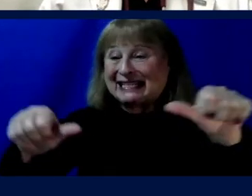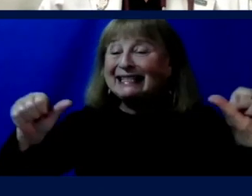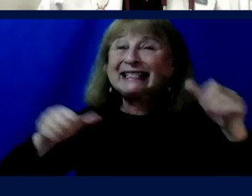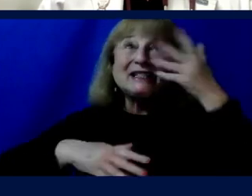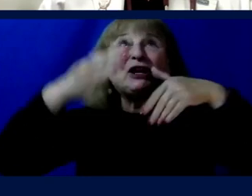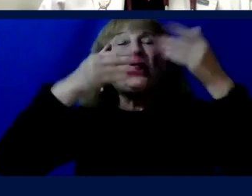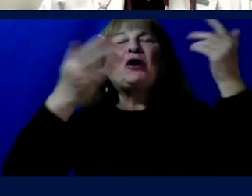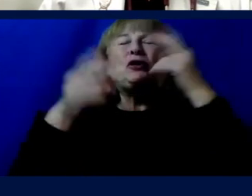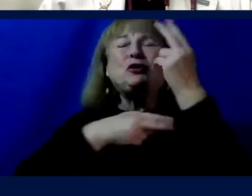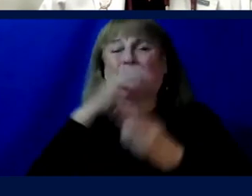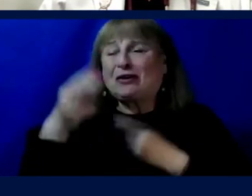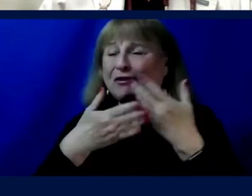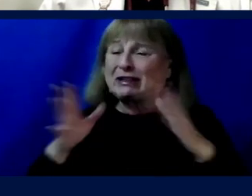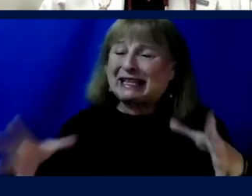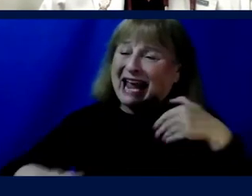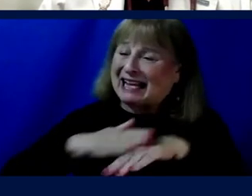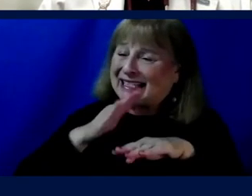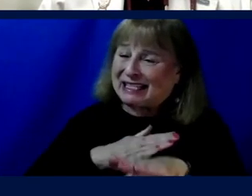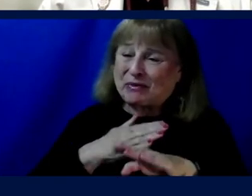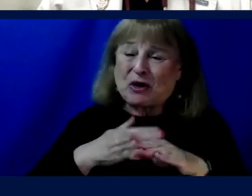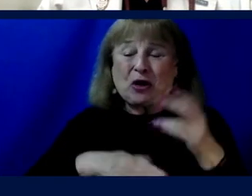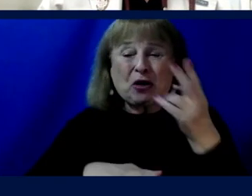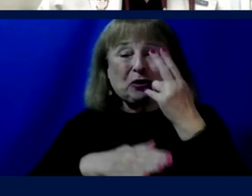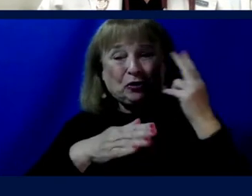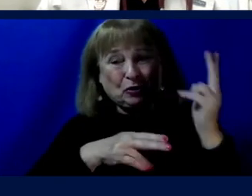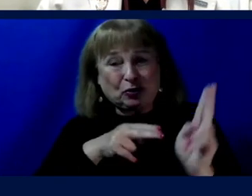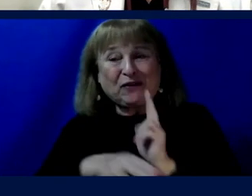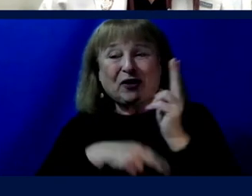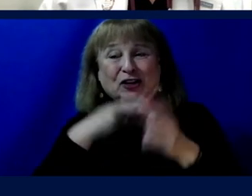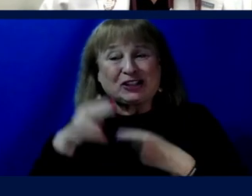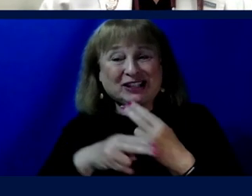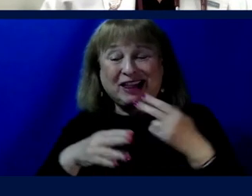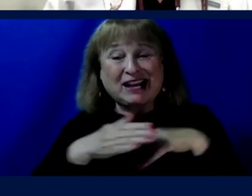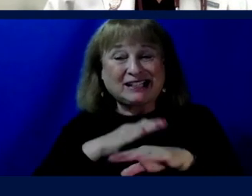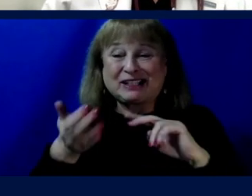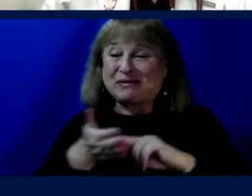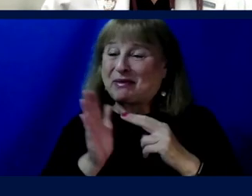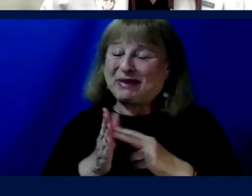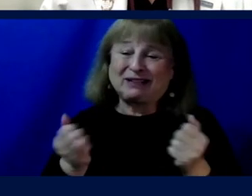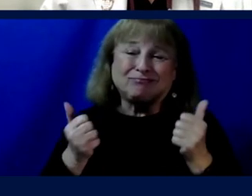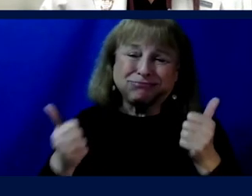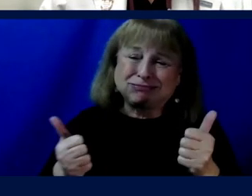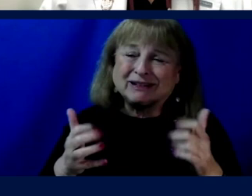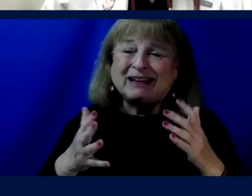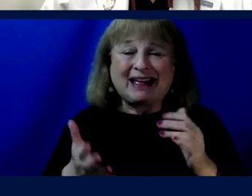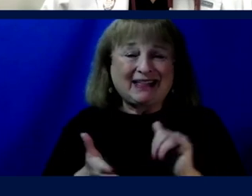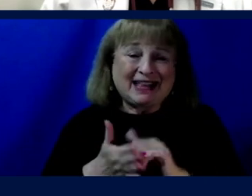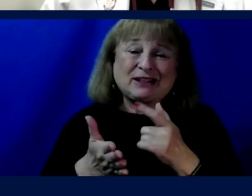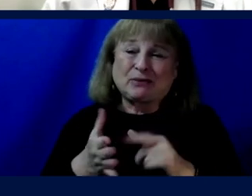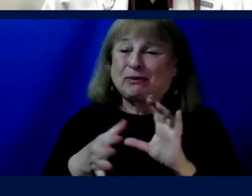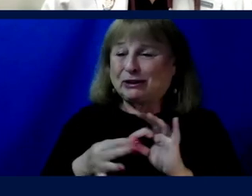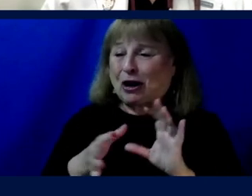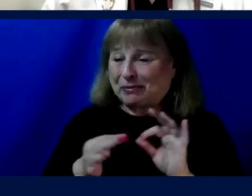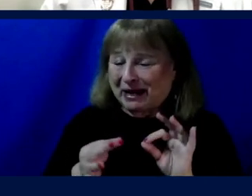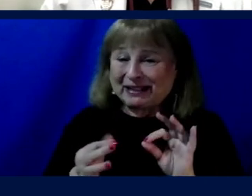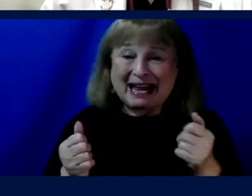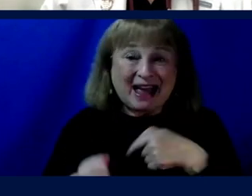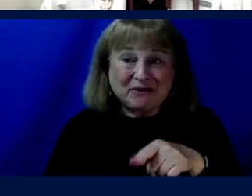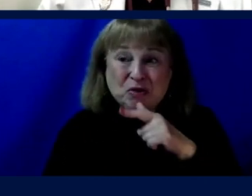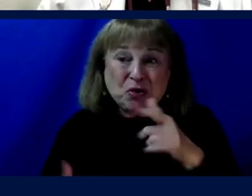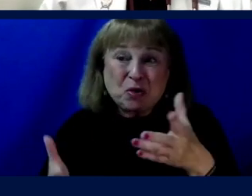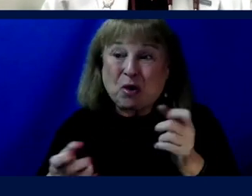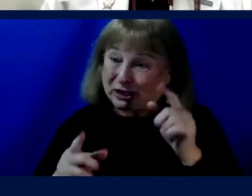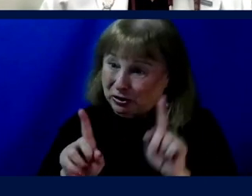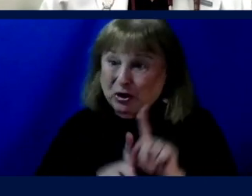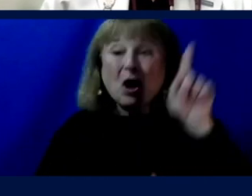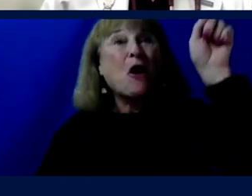accessible, because universal accessibility means universal utilization. And that's what we'd like to see in space. Everyone who wants to